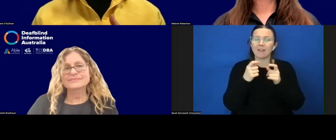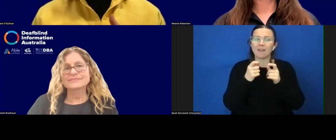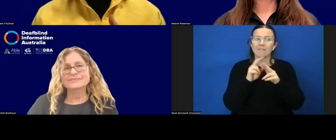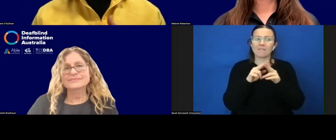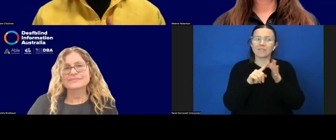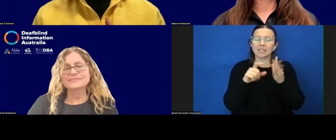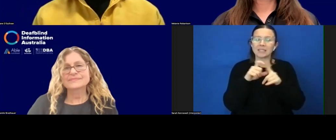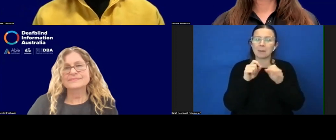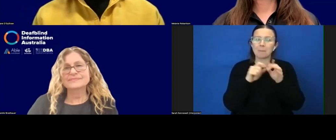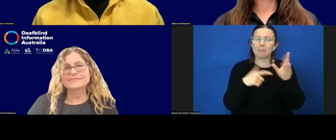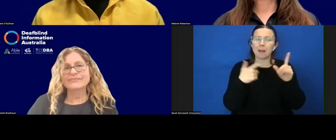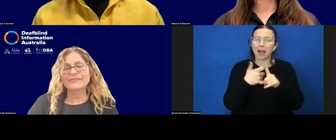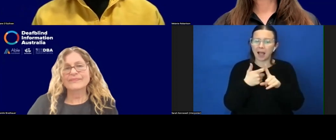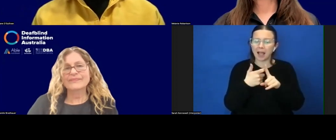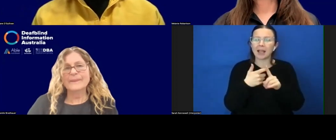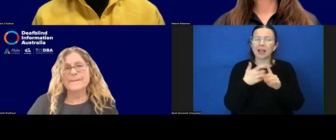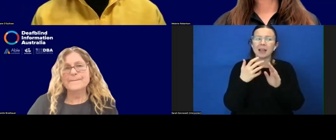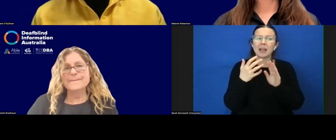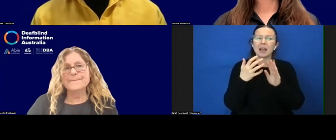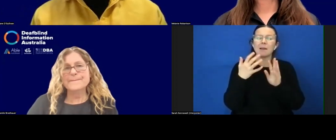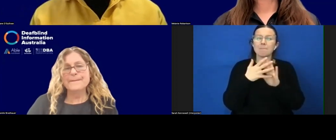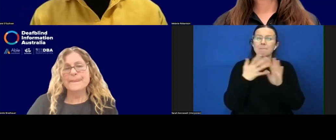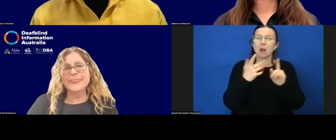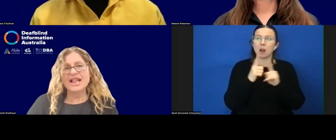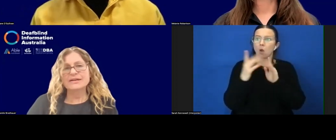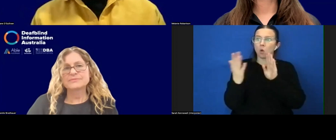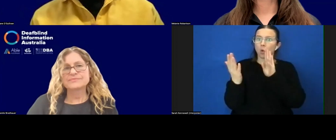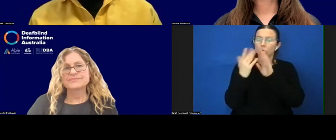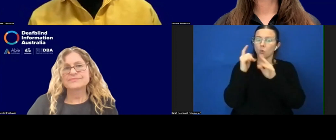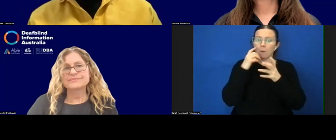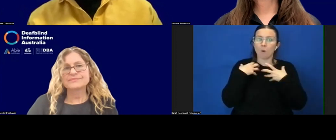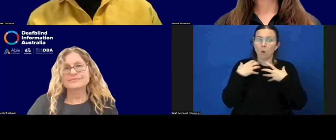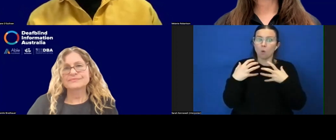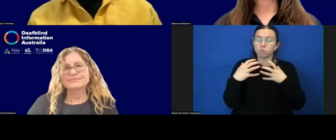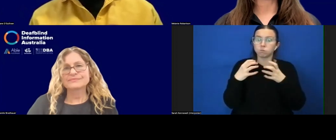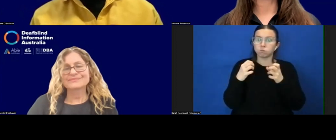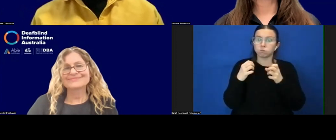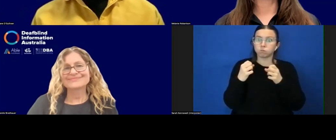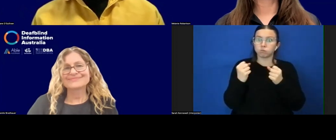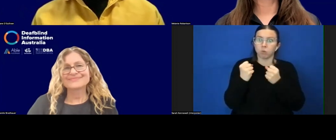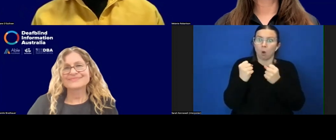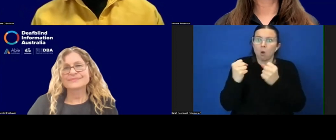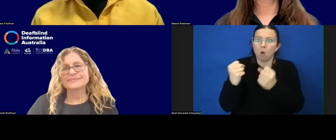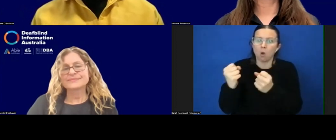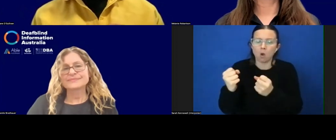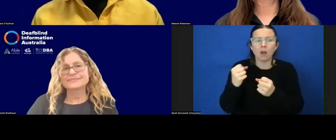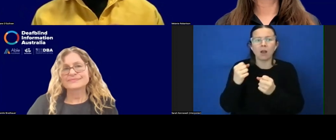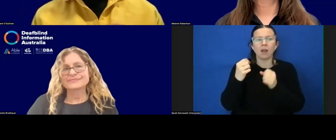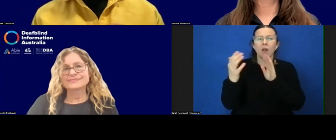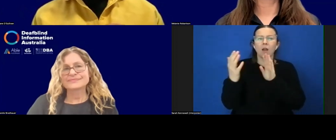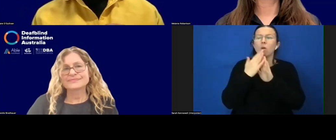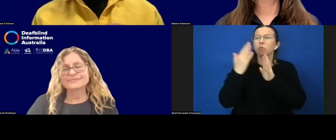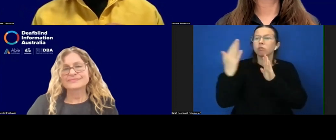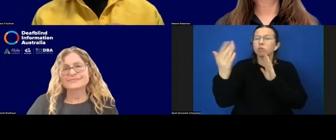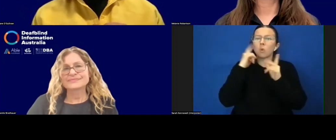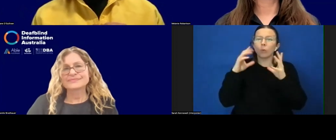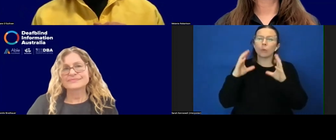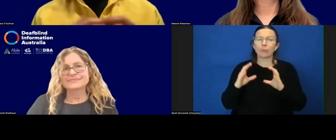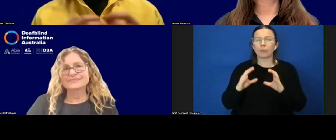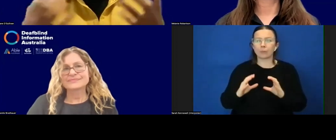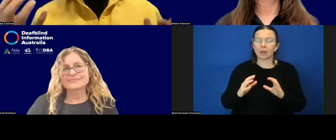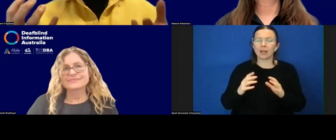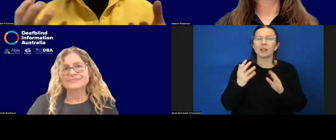distances. So similar things like that. So I think there's stuff coming that will, will really expand how we think about,